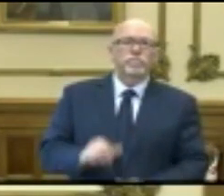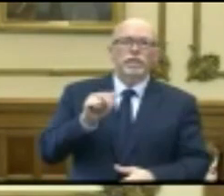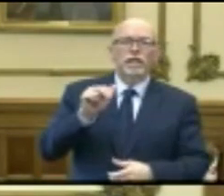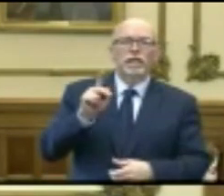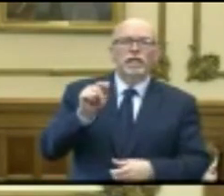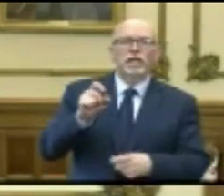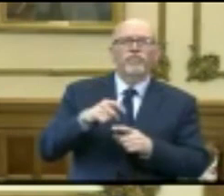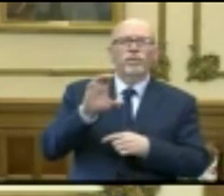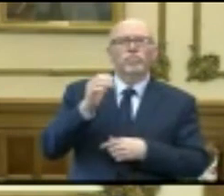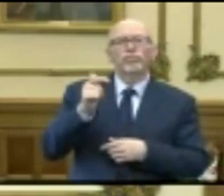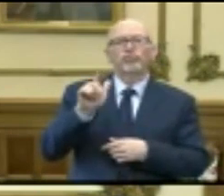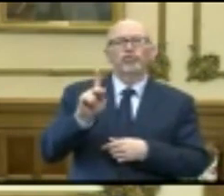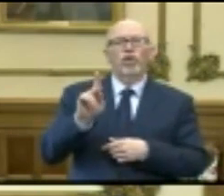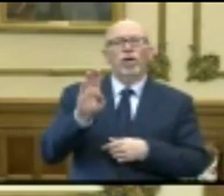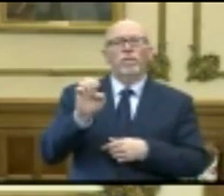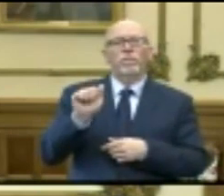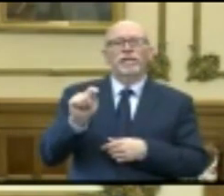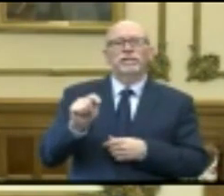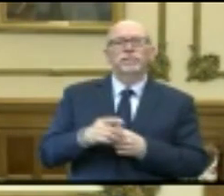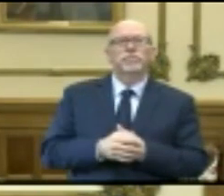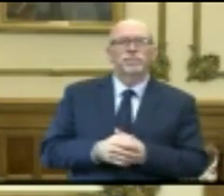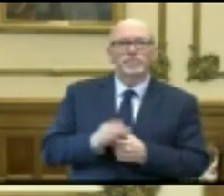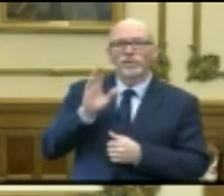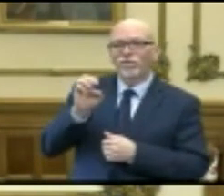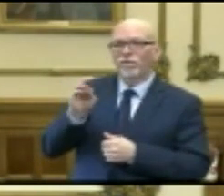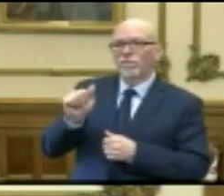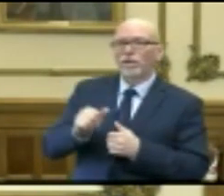Chalkbee. Hello, Emma. Good afternoon.